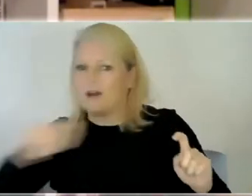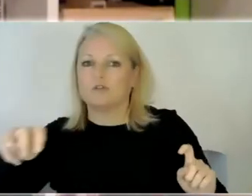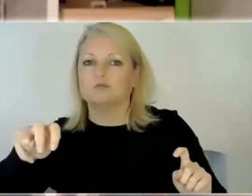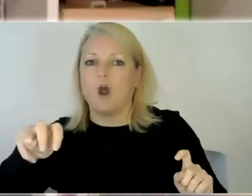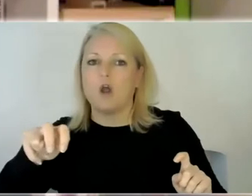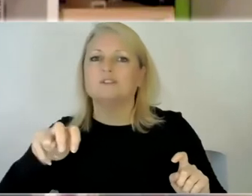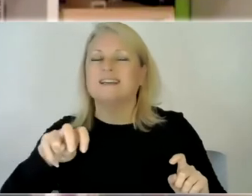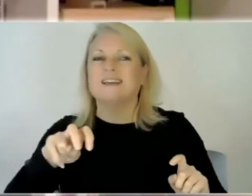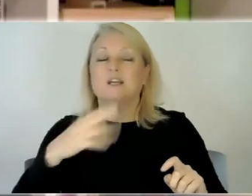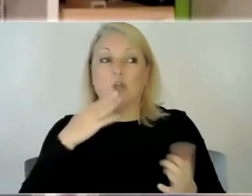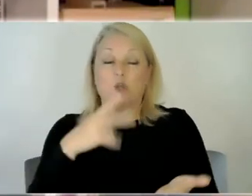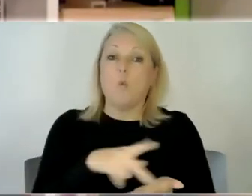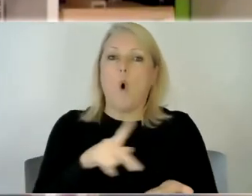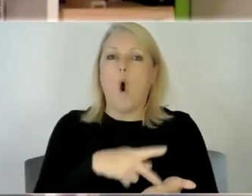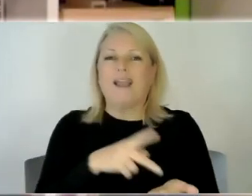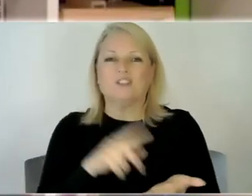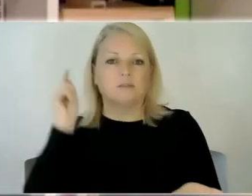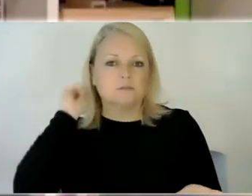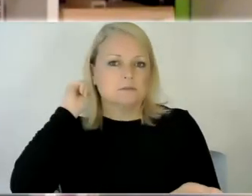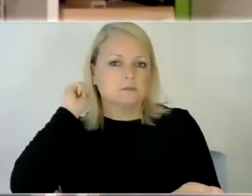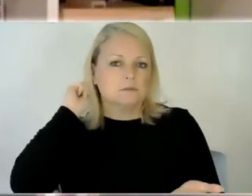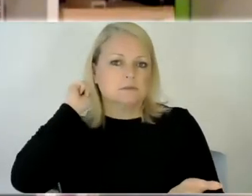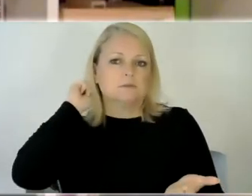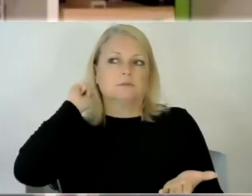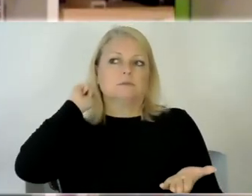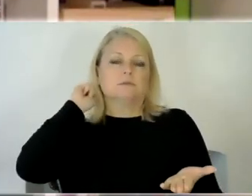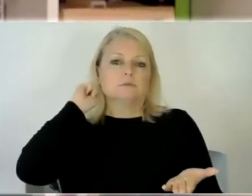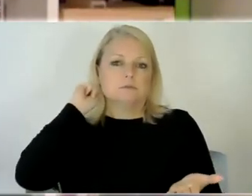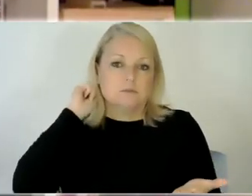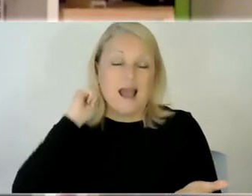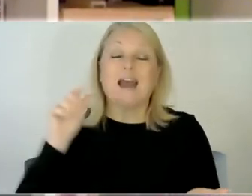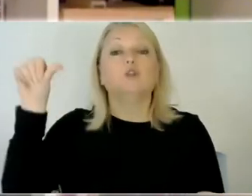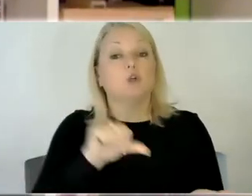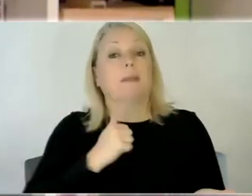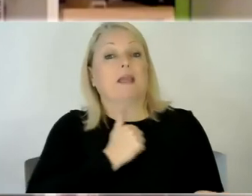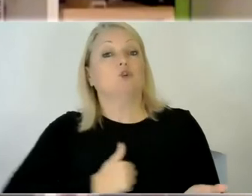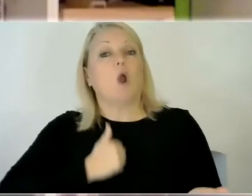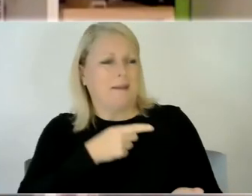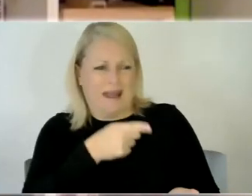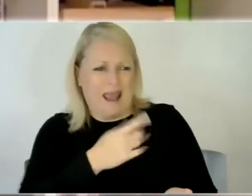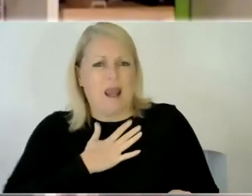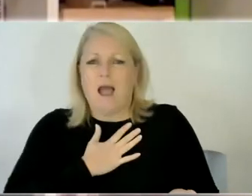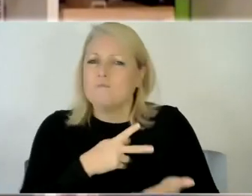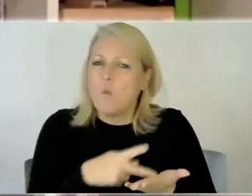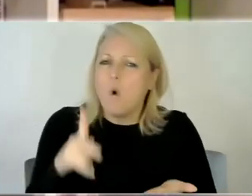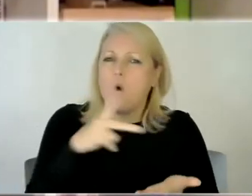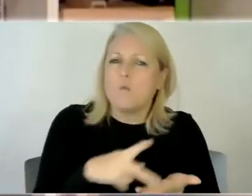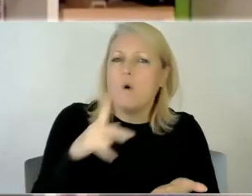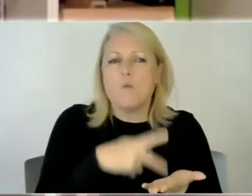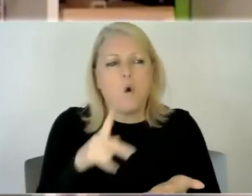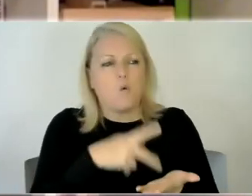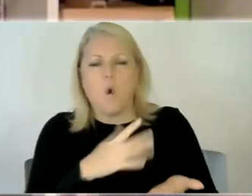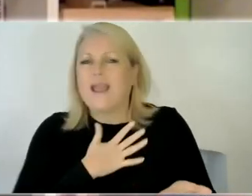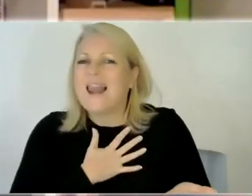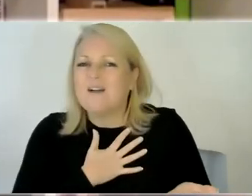just on edge that whole time and it's supposed to be this enjoyable thing because he loves it he loves going for the walk and and but the whole